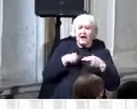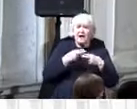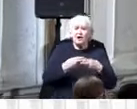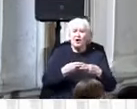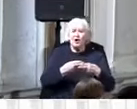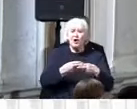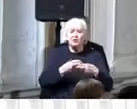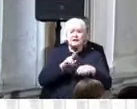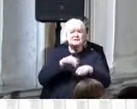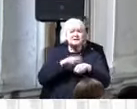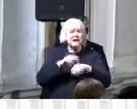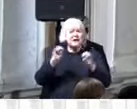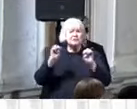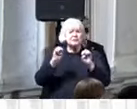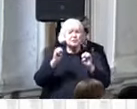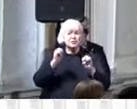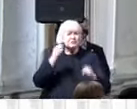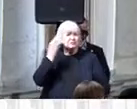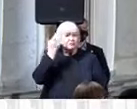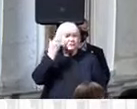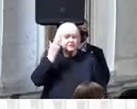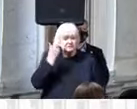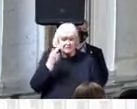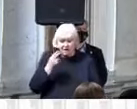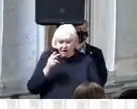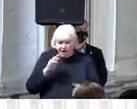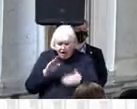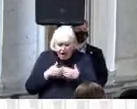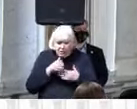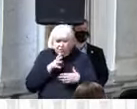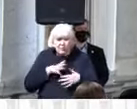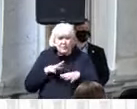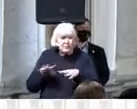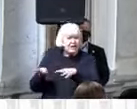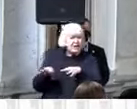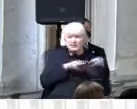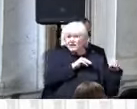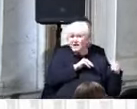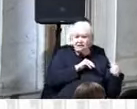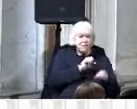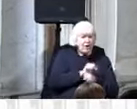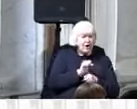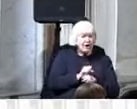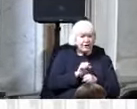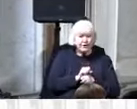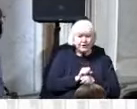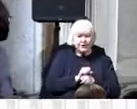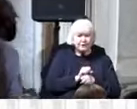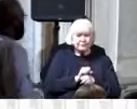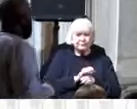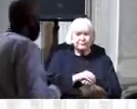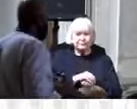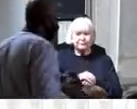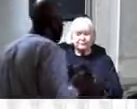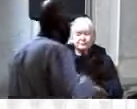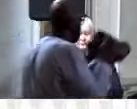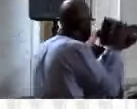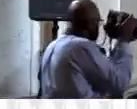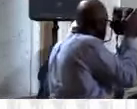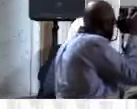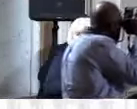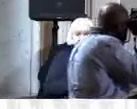because that's what it is a national emergency the pandemic has hit women workers